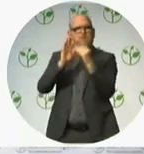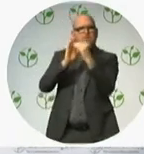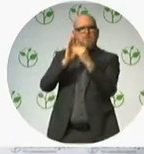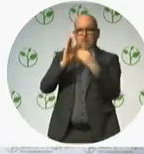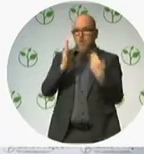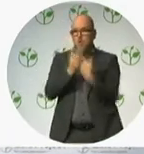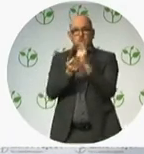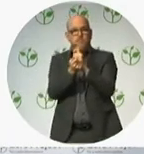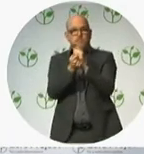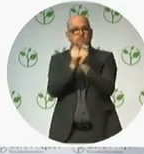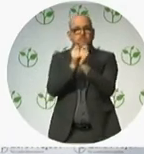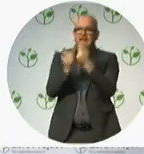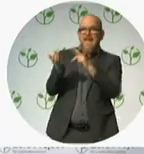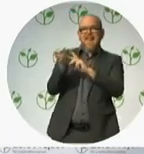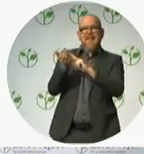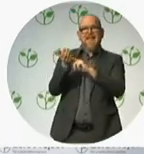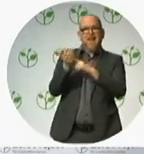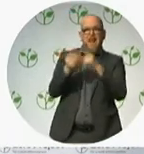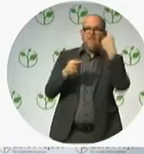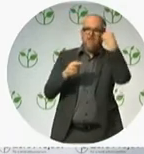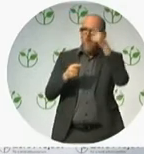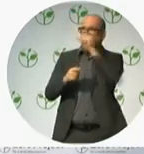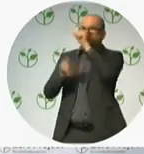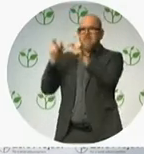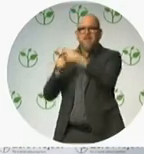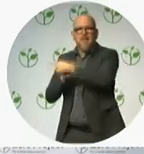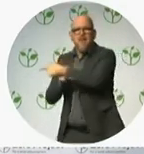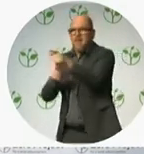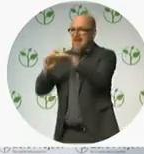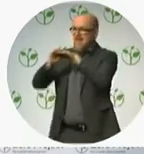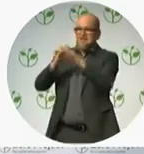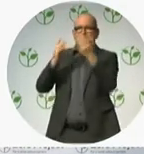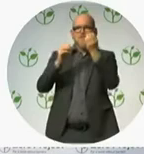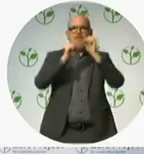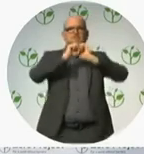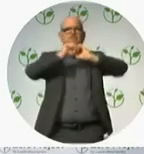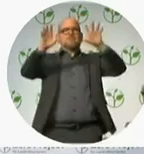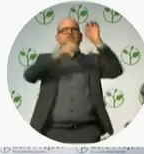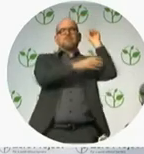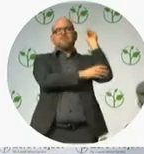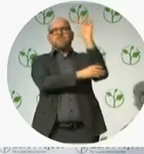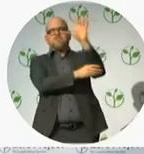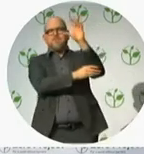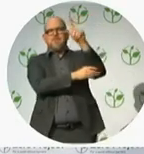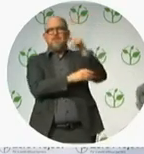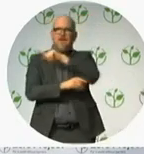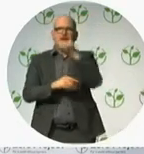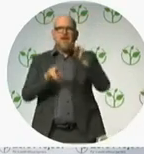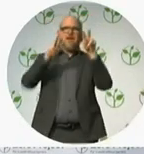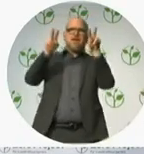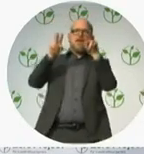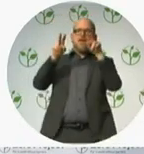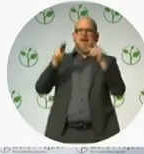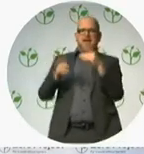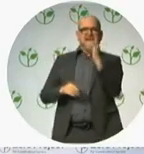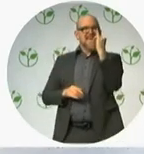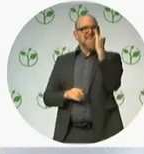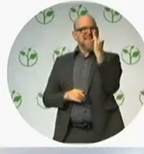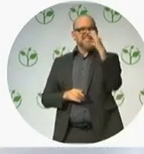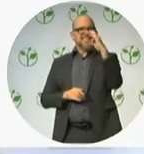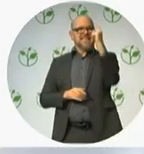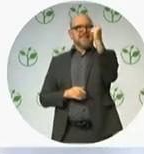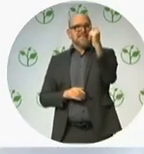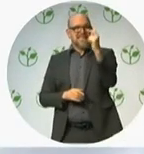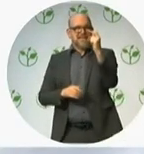for the People. It promotes access, effective use, and massive appropriation of ICT through policies and programs